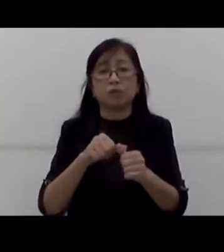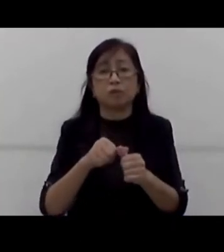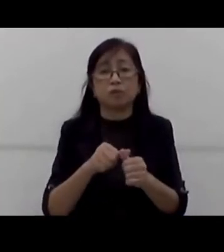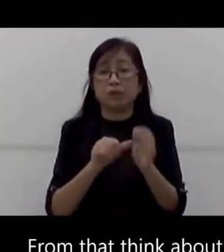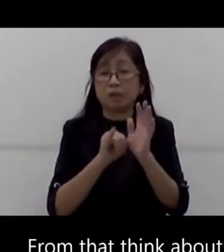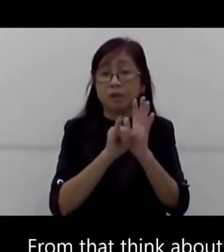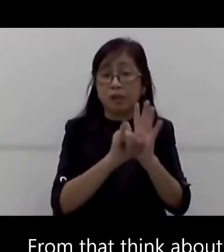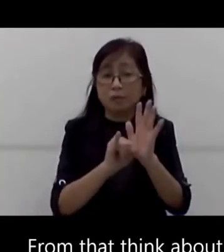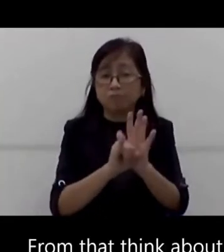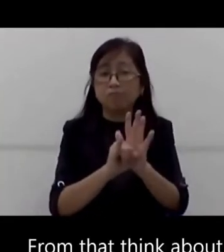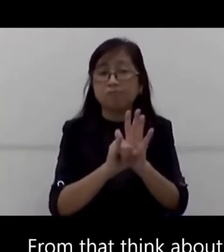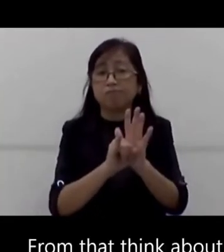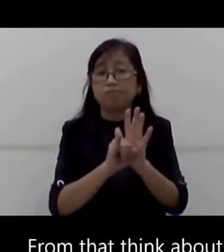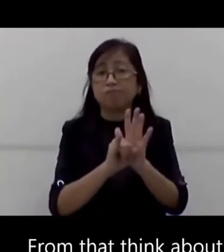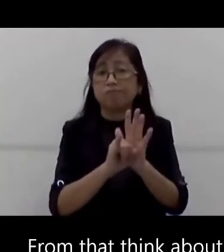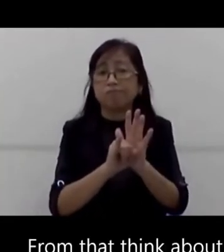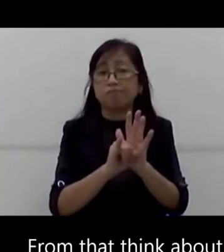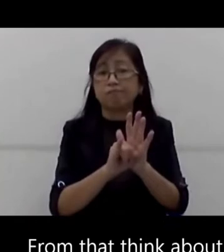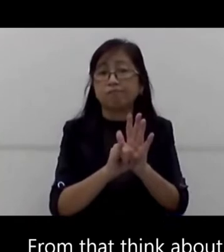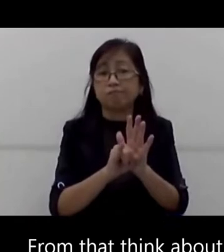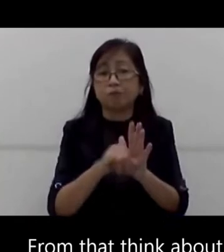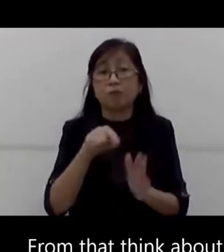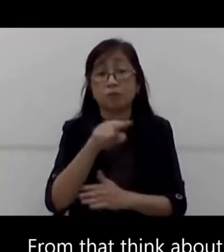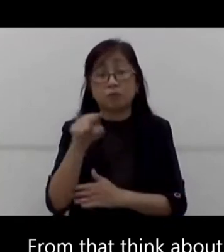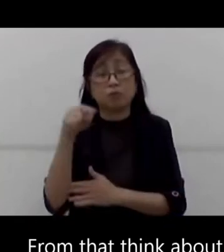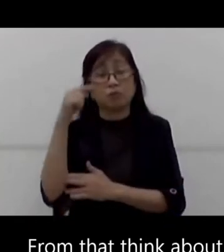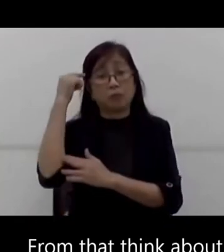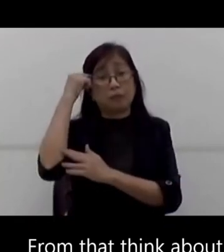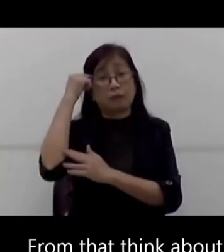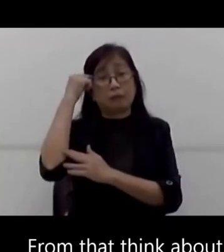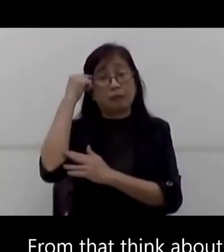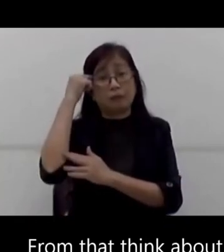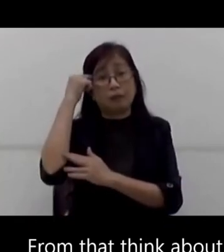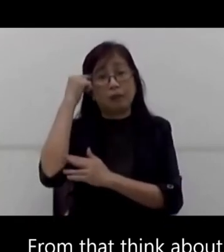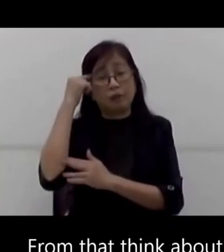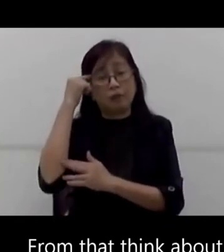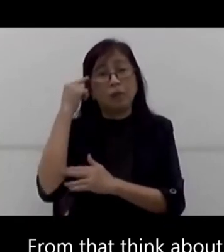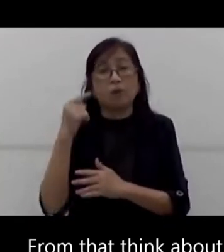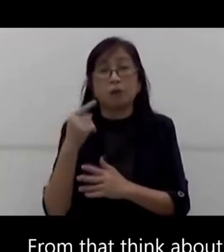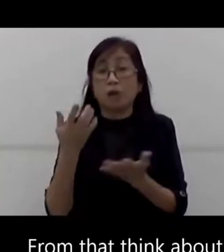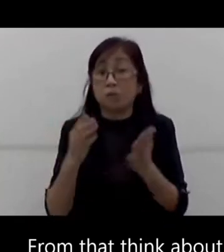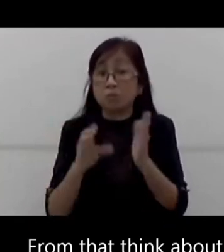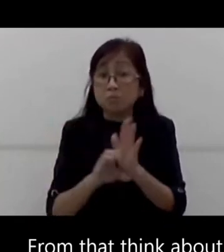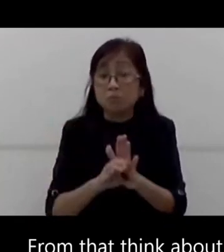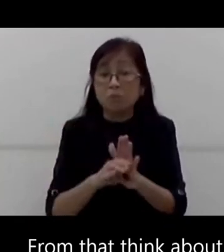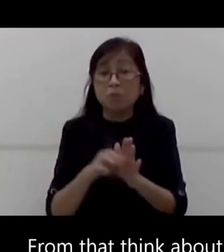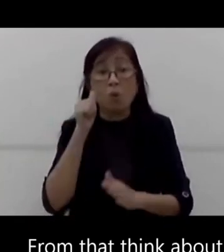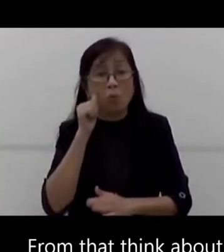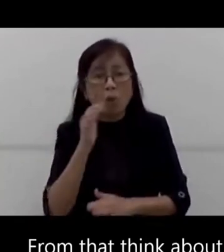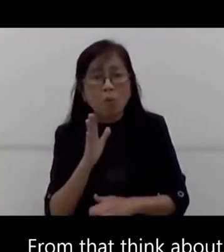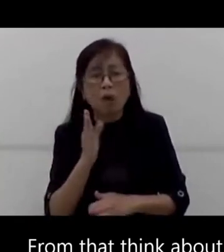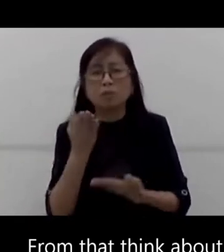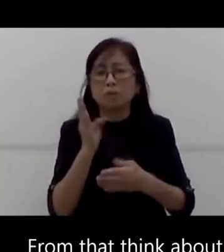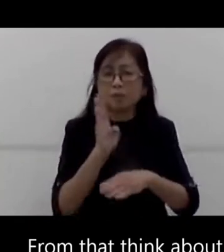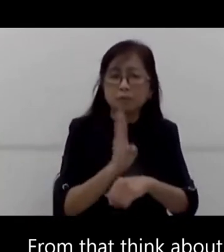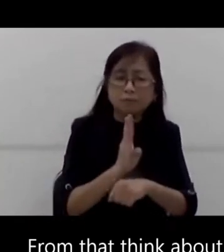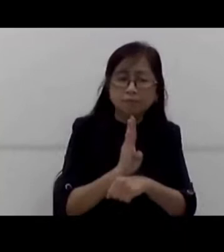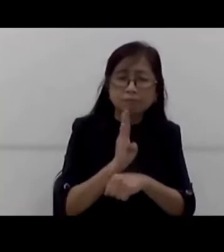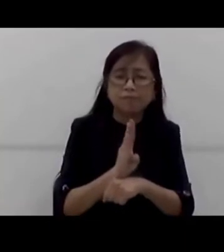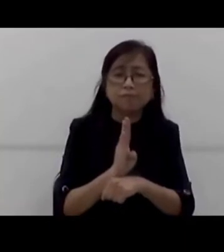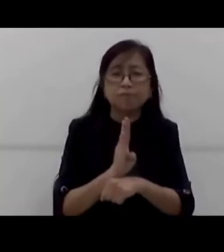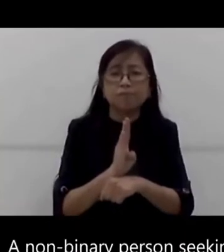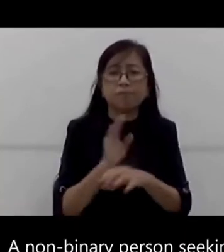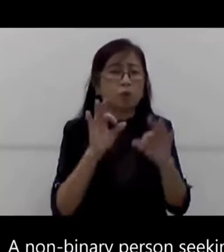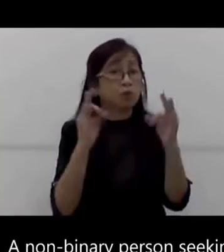From that, think about the dynamics that operate, which means that a woman, an entrepreneur, first-generation entrepreneur in her family,